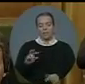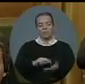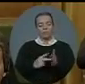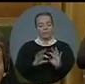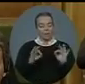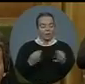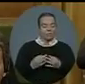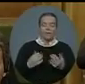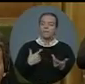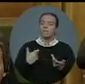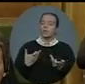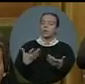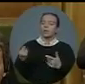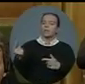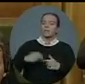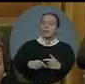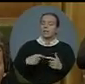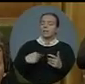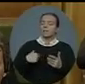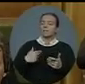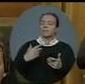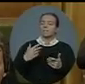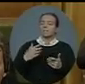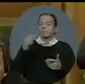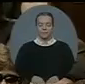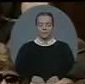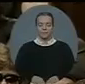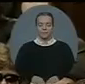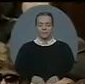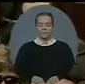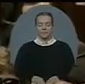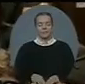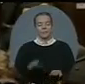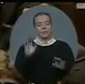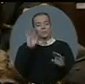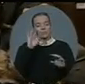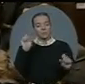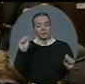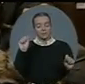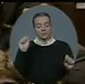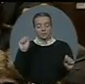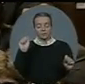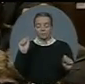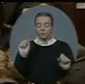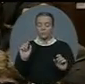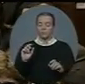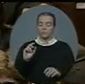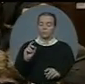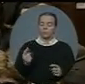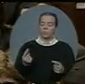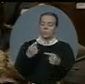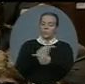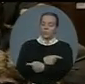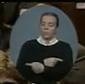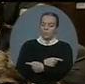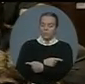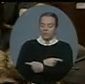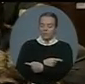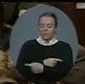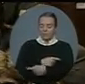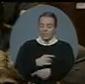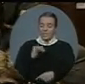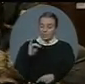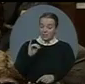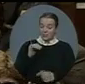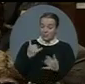important for the integration of newcomers in Canada? On the contrary, if we continue with the policies of the Liberal Party,